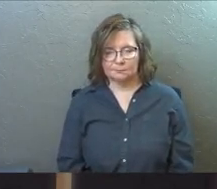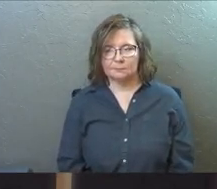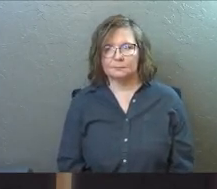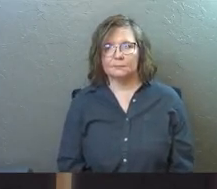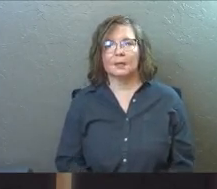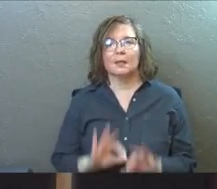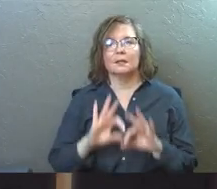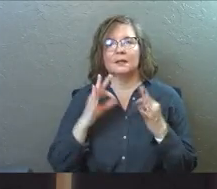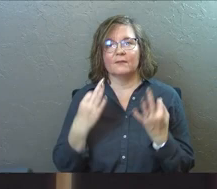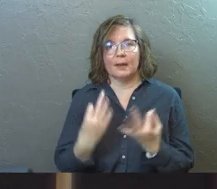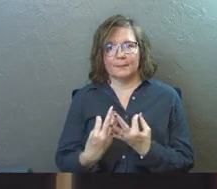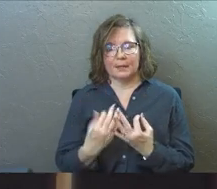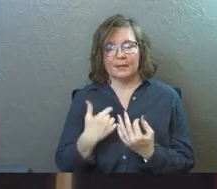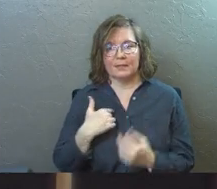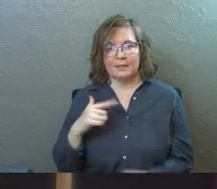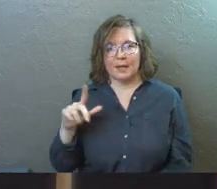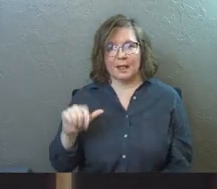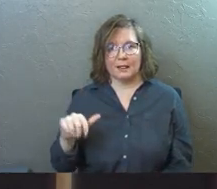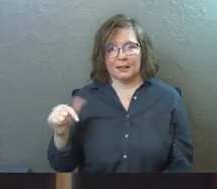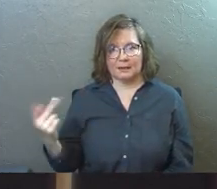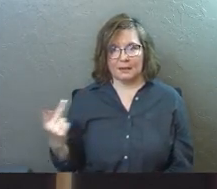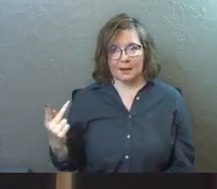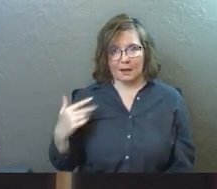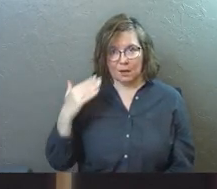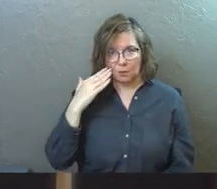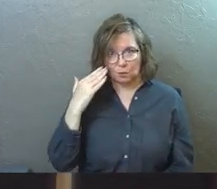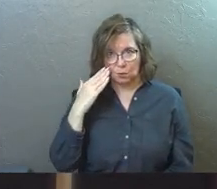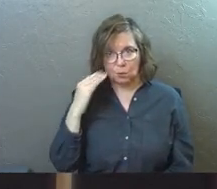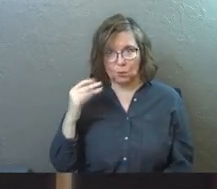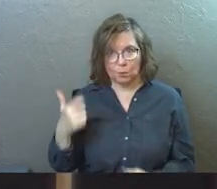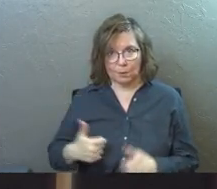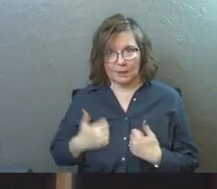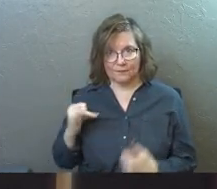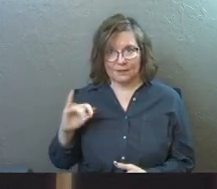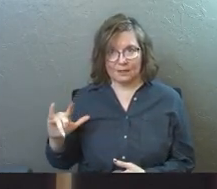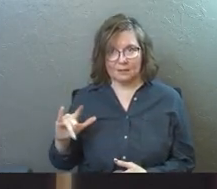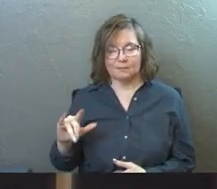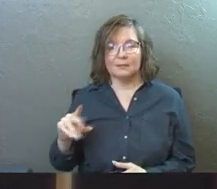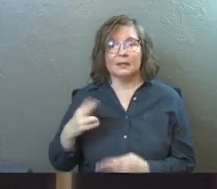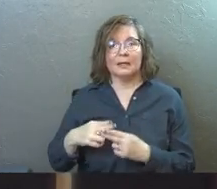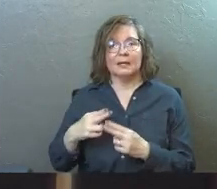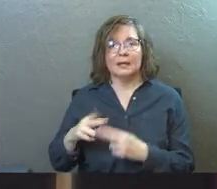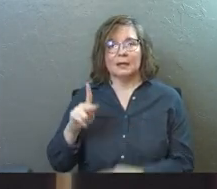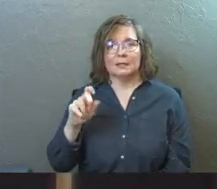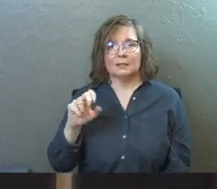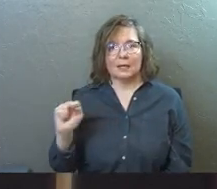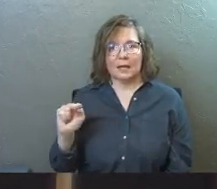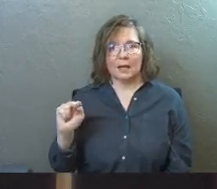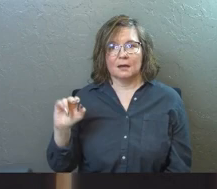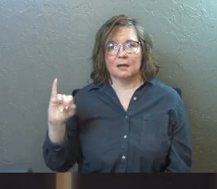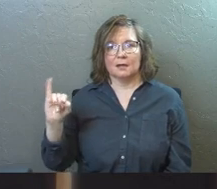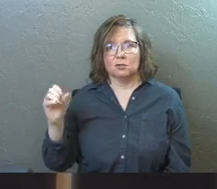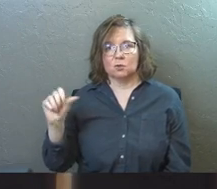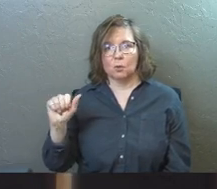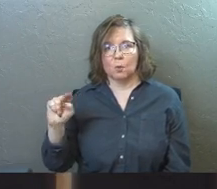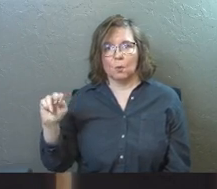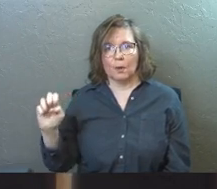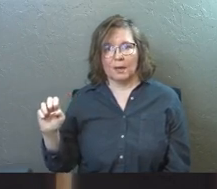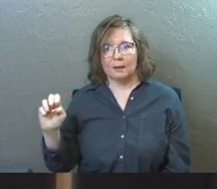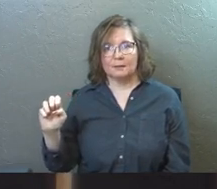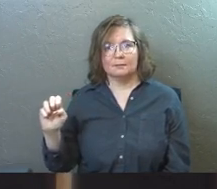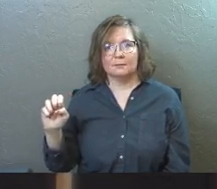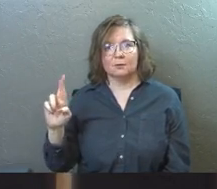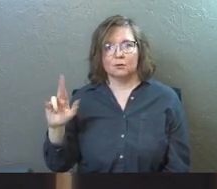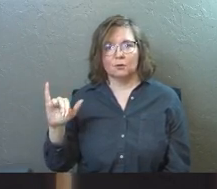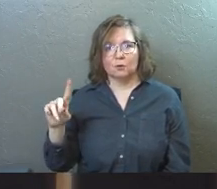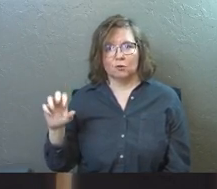There's a family that Linda and I knew in Illinois, Ken and Joanne Ryder. And we were in our 20s and